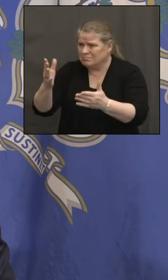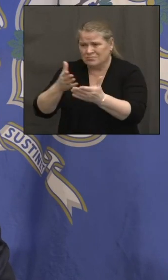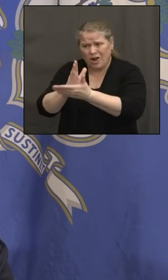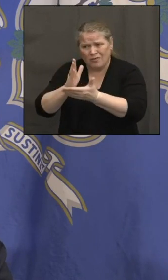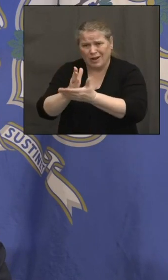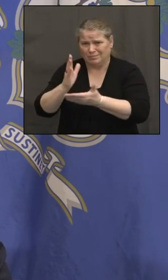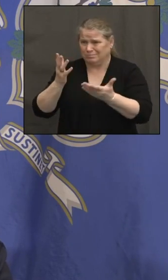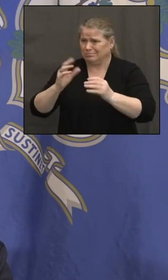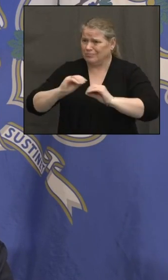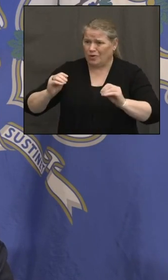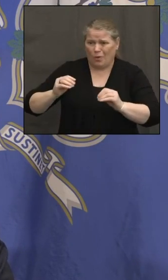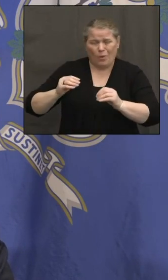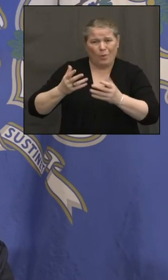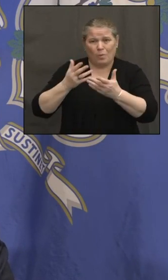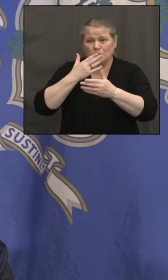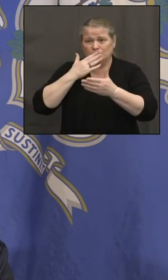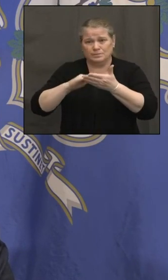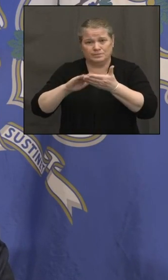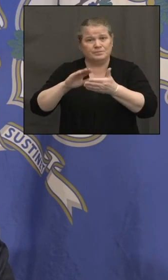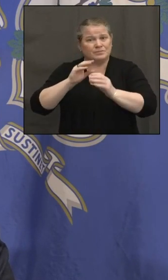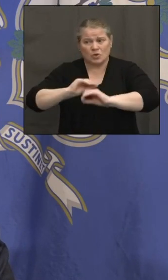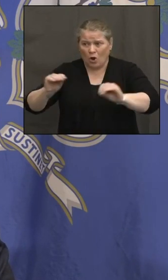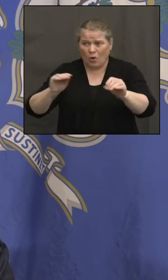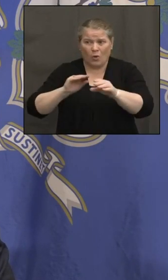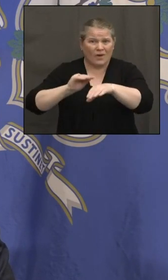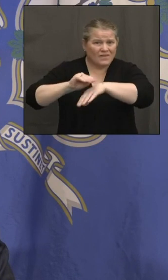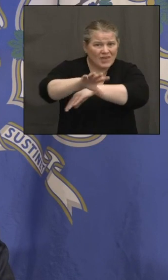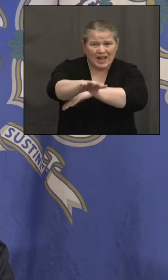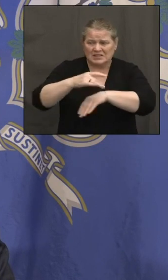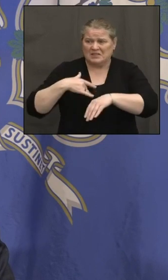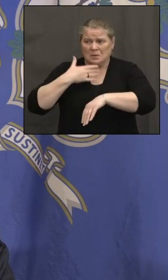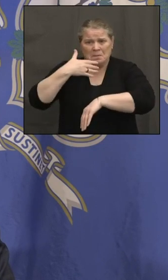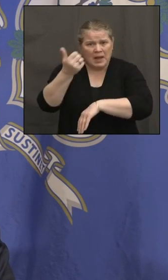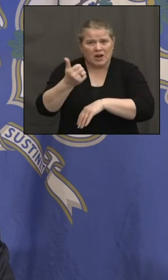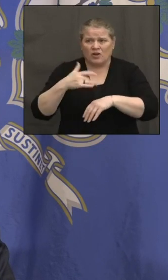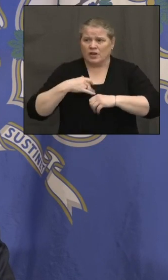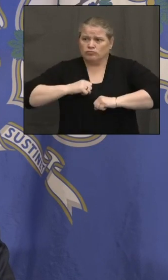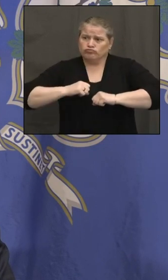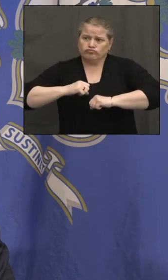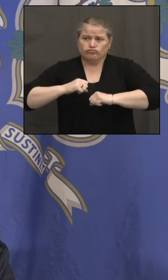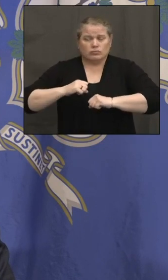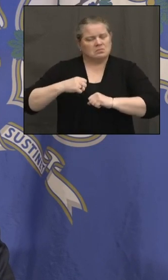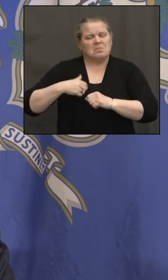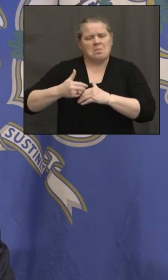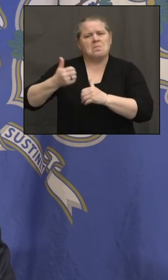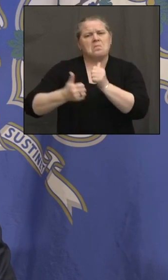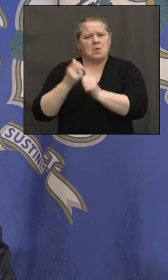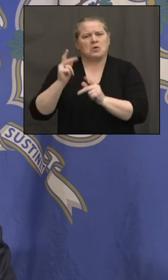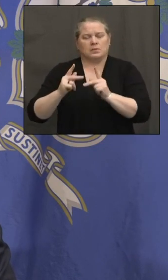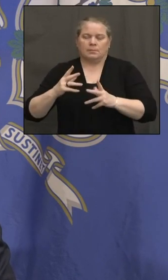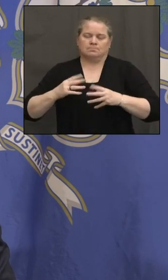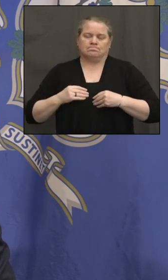better. I feel liberated. Um, I think you'll find the overwhelming majority of educators are vaccinated within a few weeks.